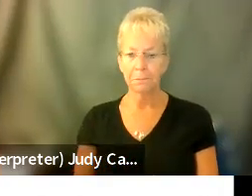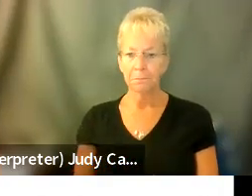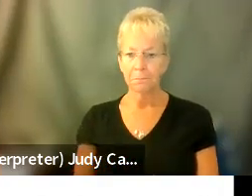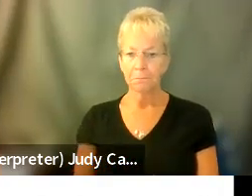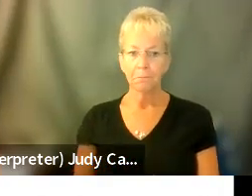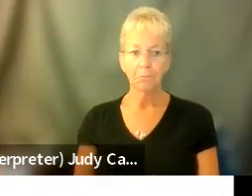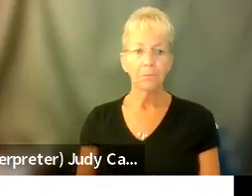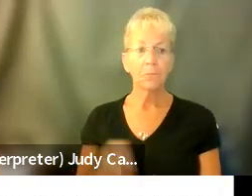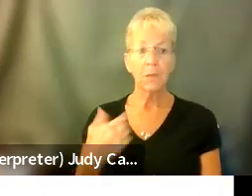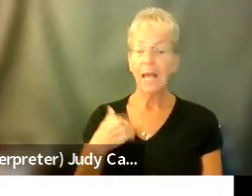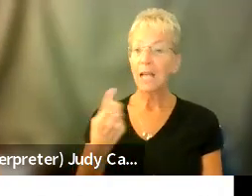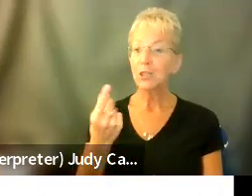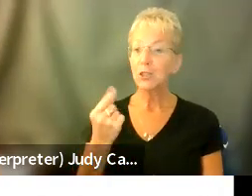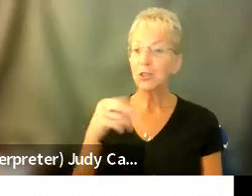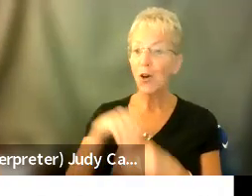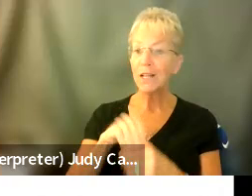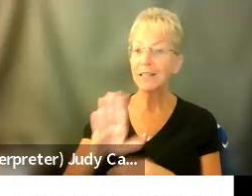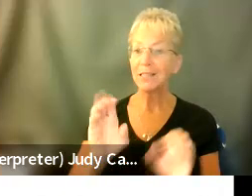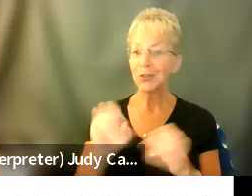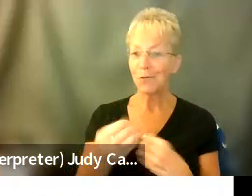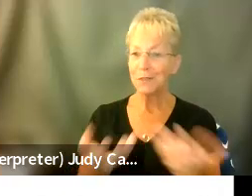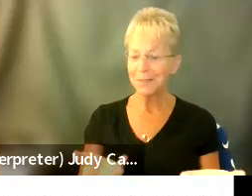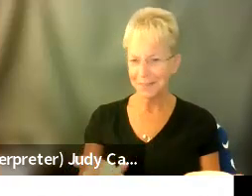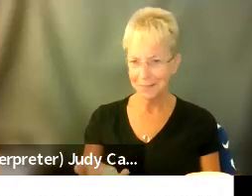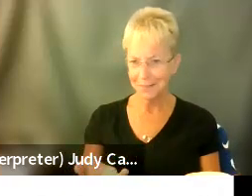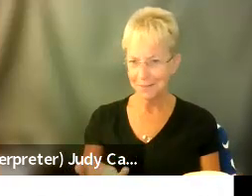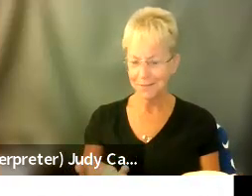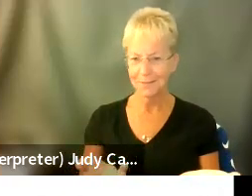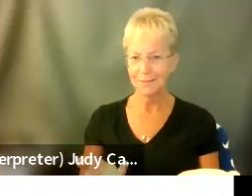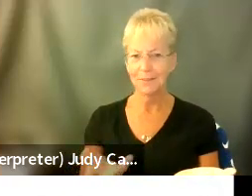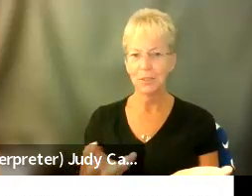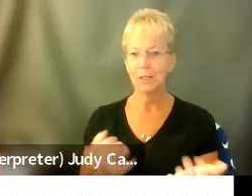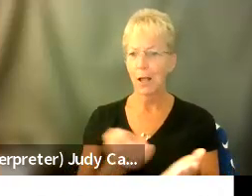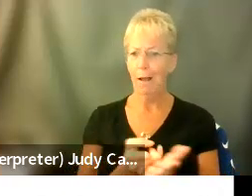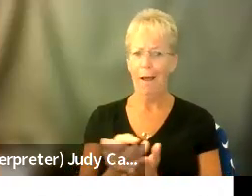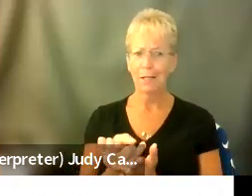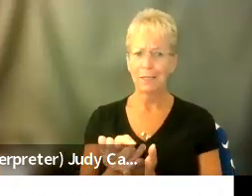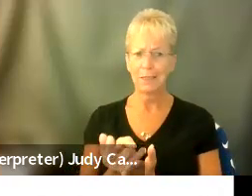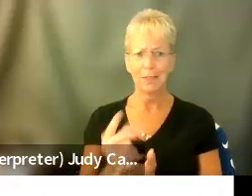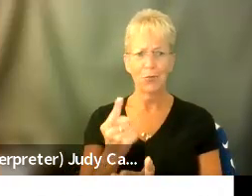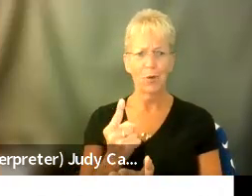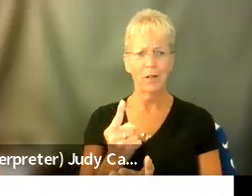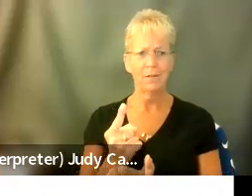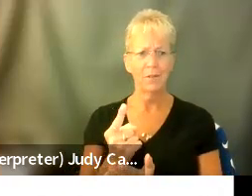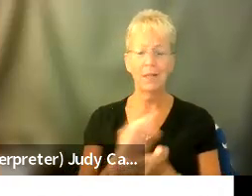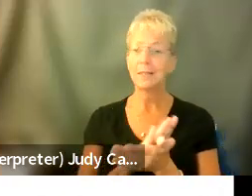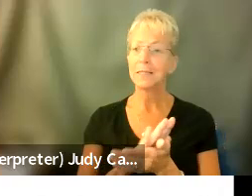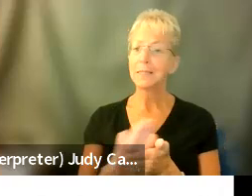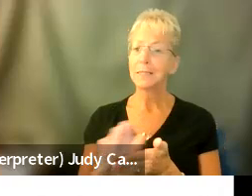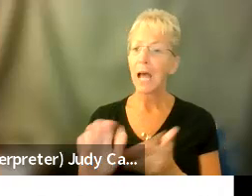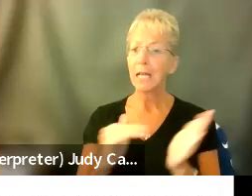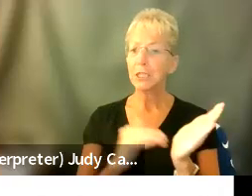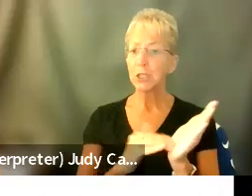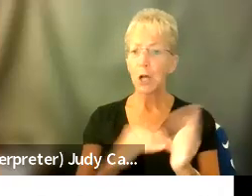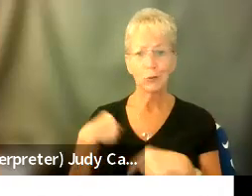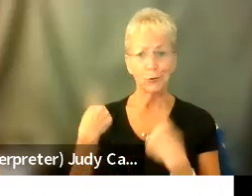he had a dog in his office, uh, and was, that was honestly one of the, he was one of the kindest doctors that I've ever met.